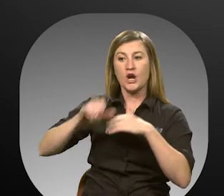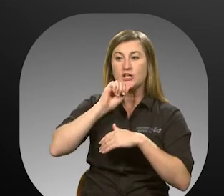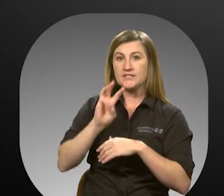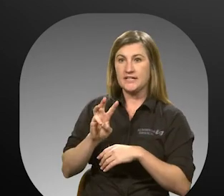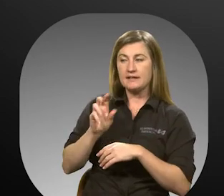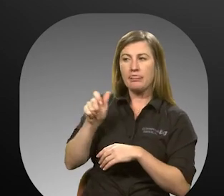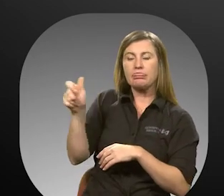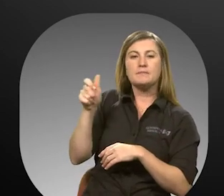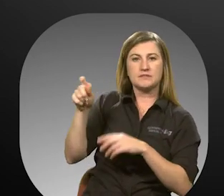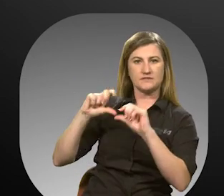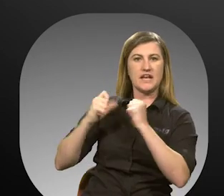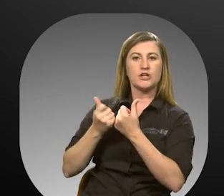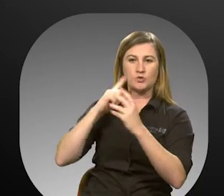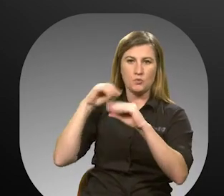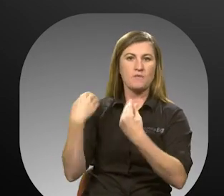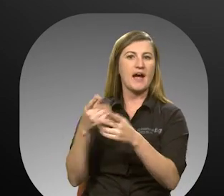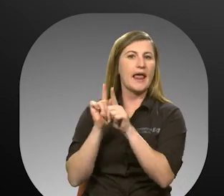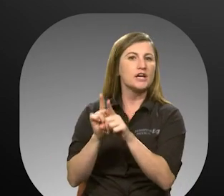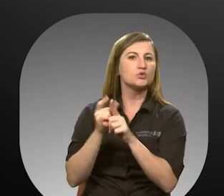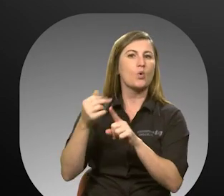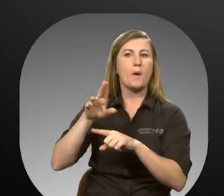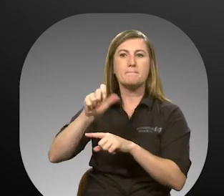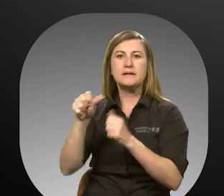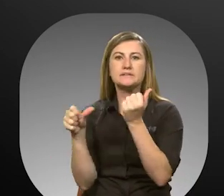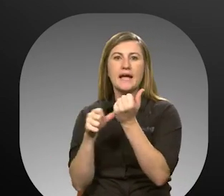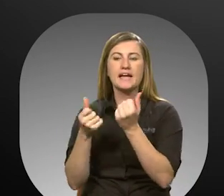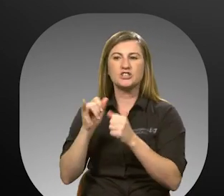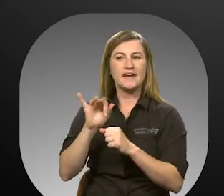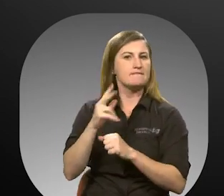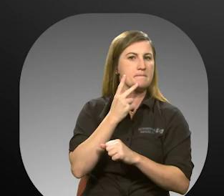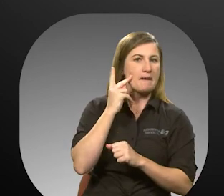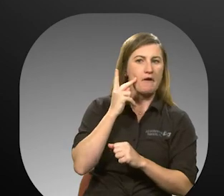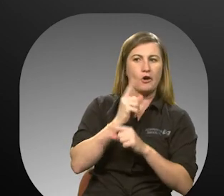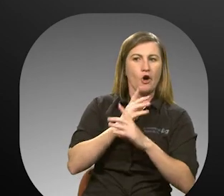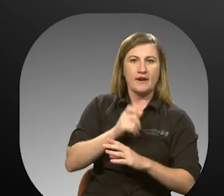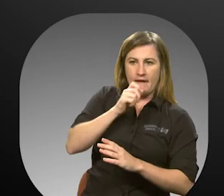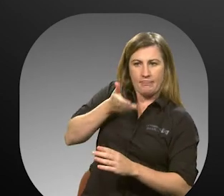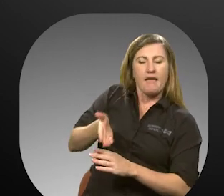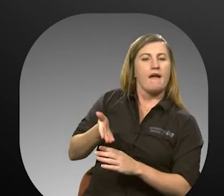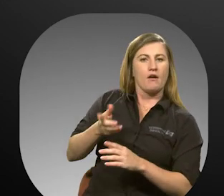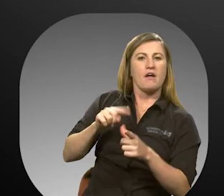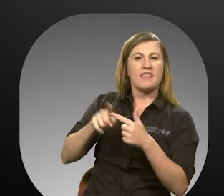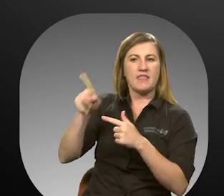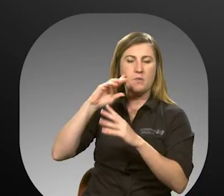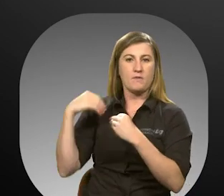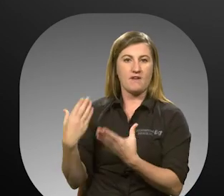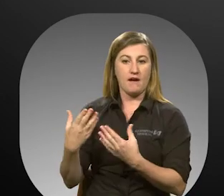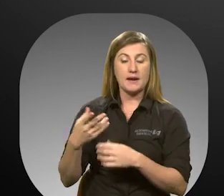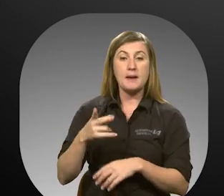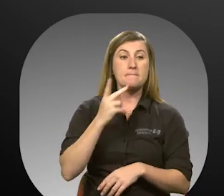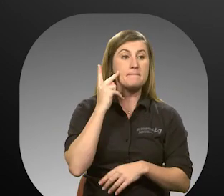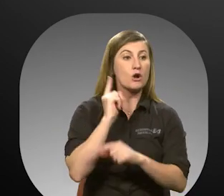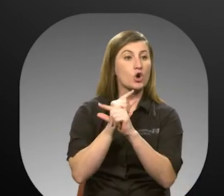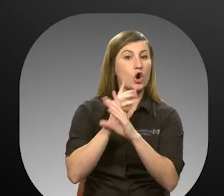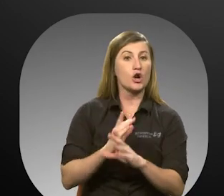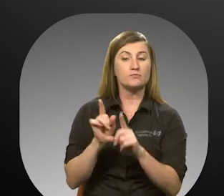responsible for providing escorts or bus aides if a parent or guardian does not accompany the child. A parent or guardian escorting an underage